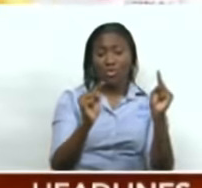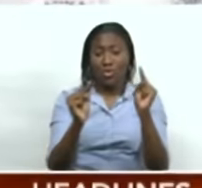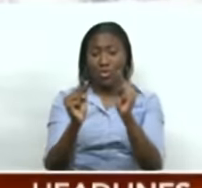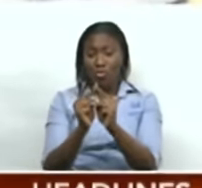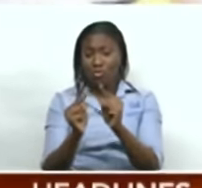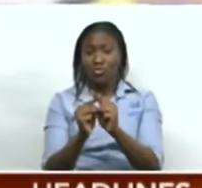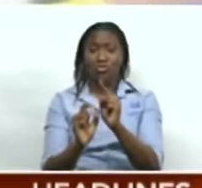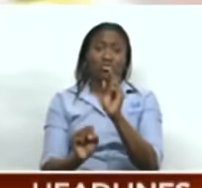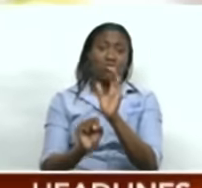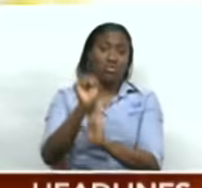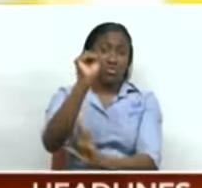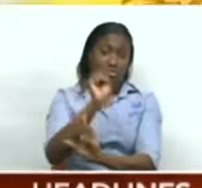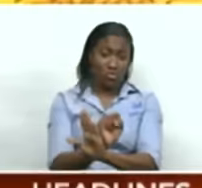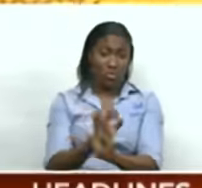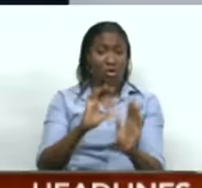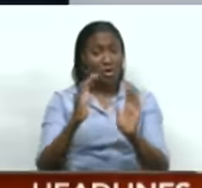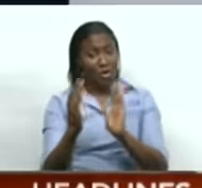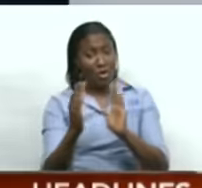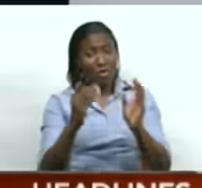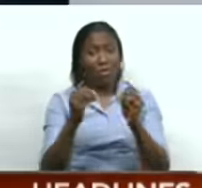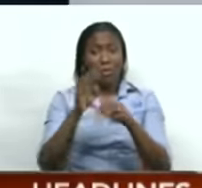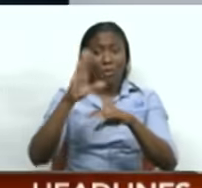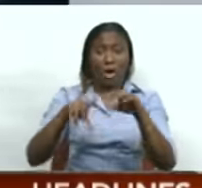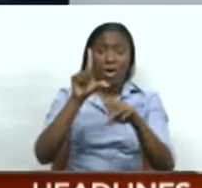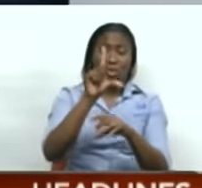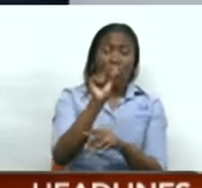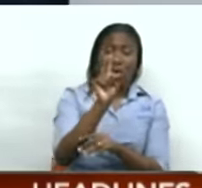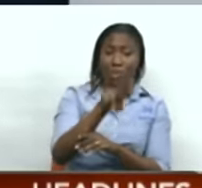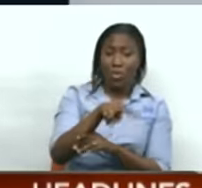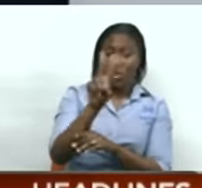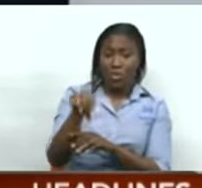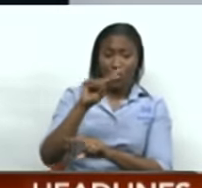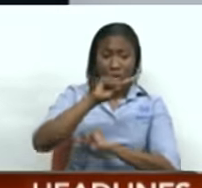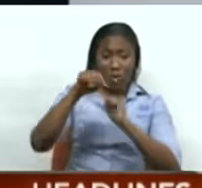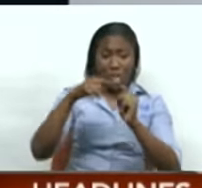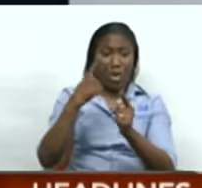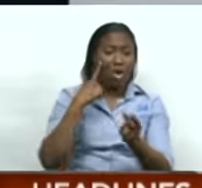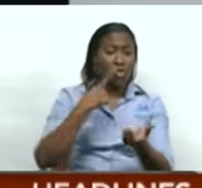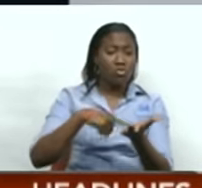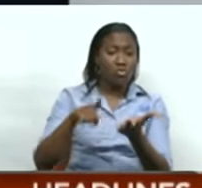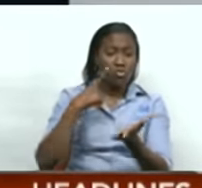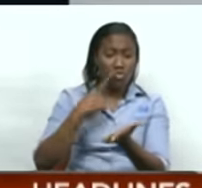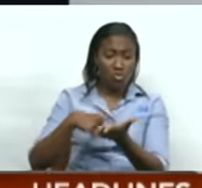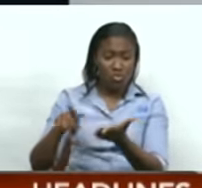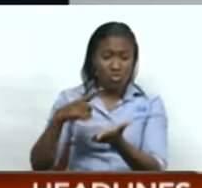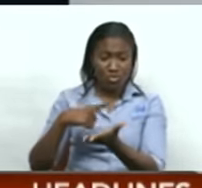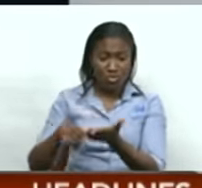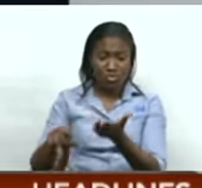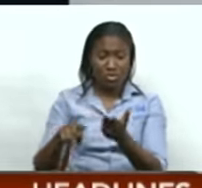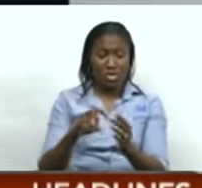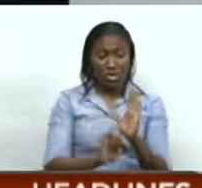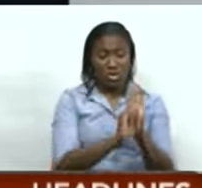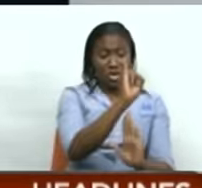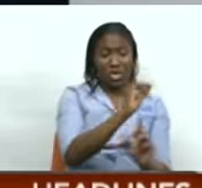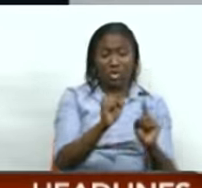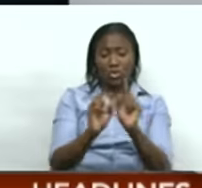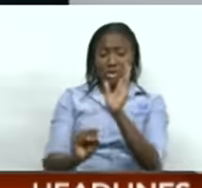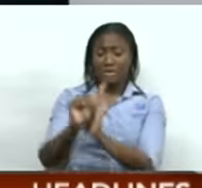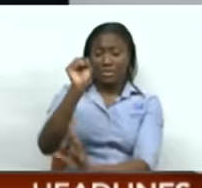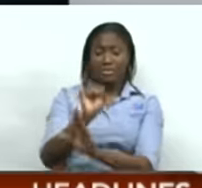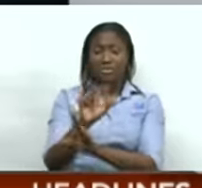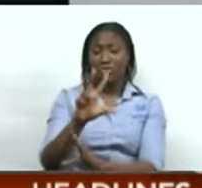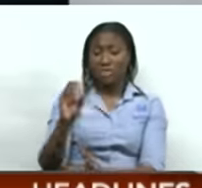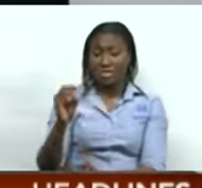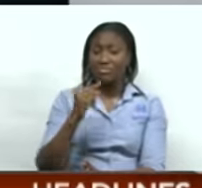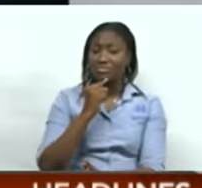comparative period in 2022. In its own audited results for the period ended September 30th, NFM said gross